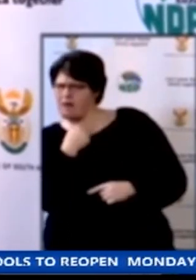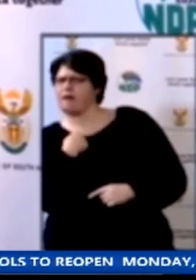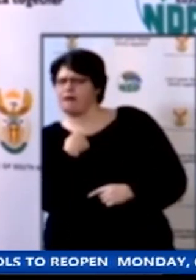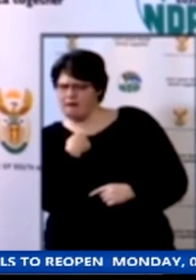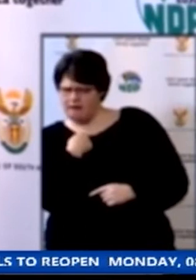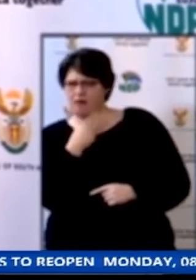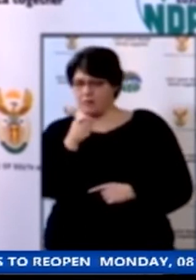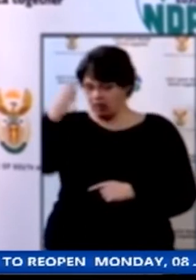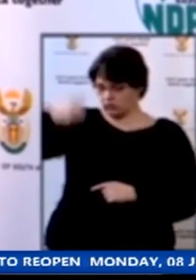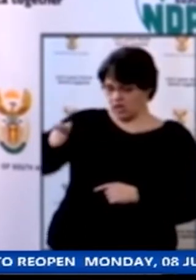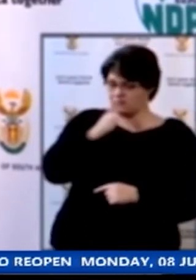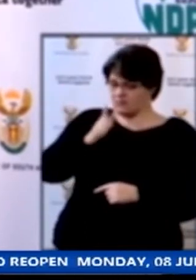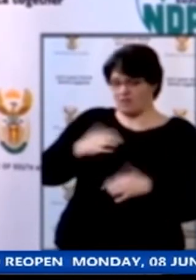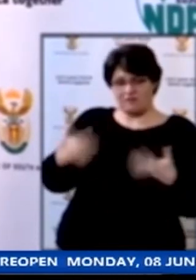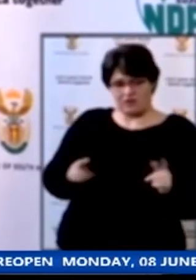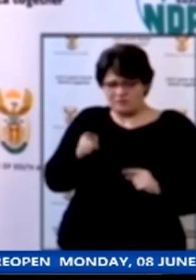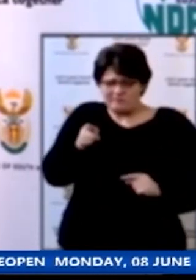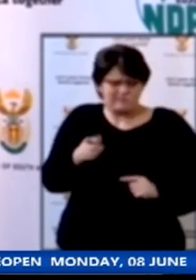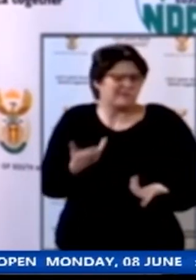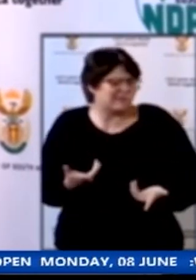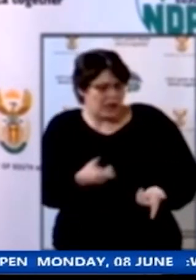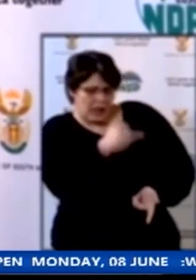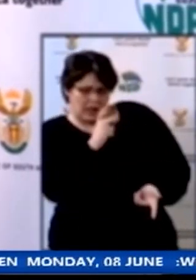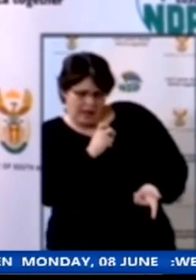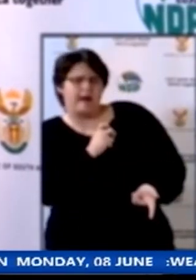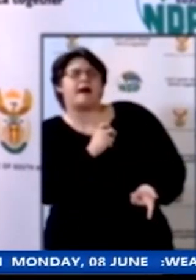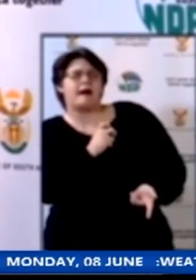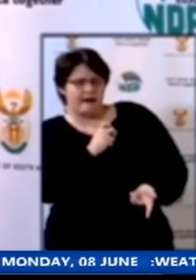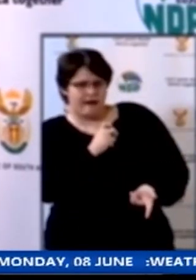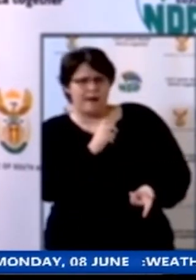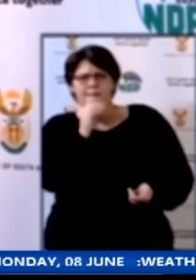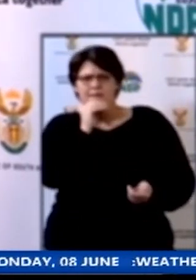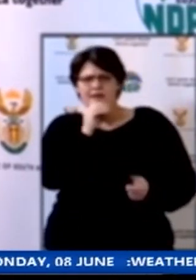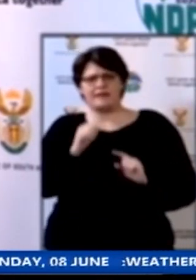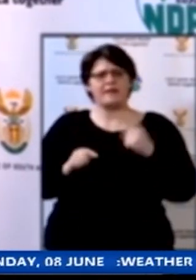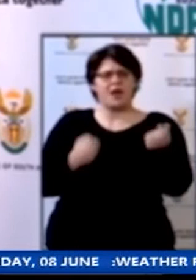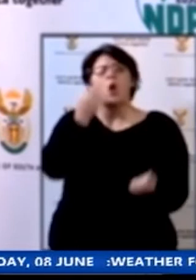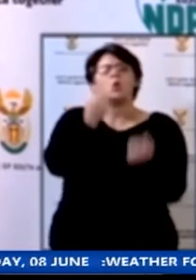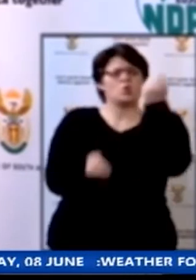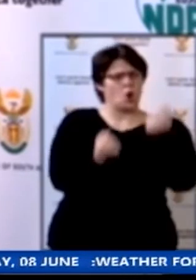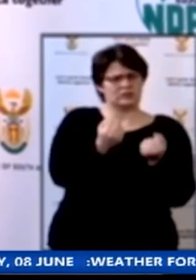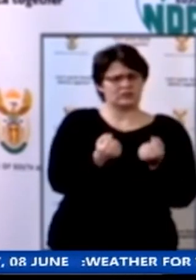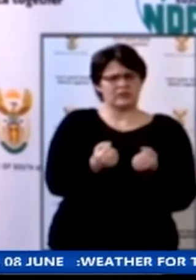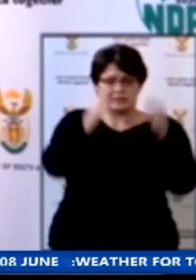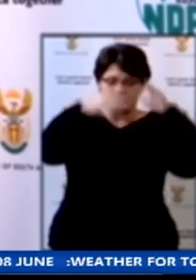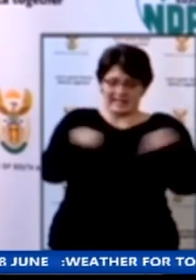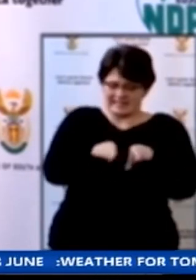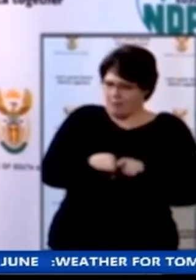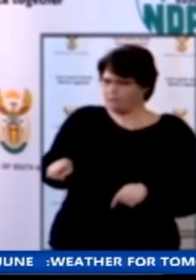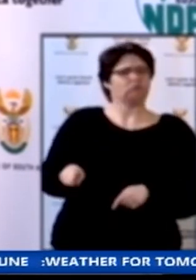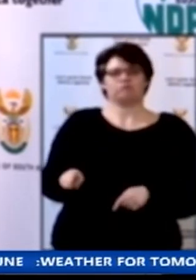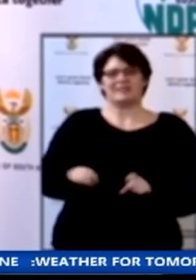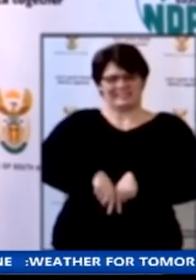to this judgment we are of the view that another court might come to a different conclusion on the matter